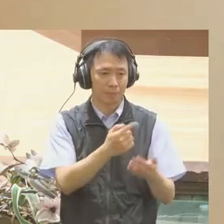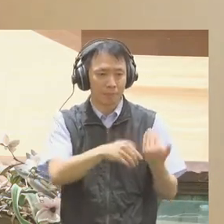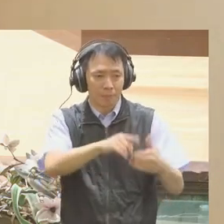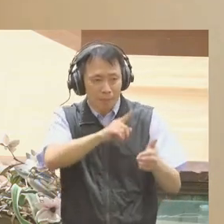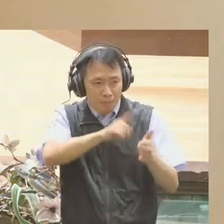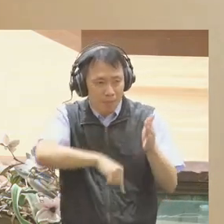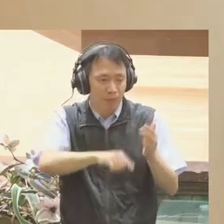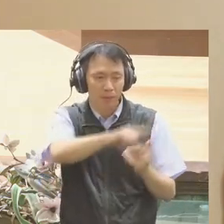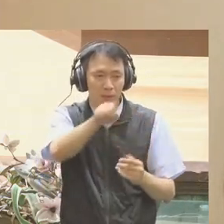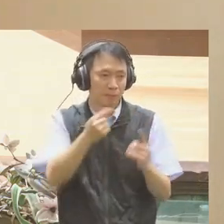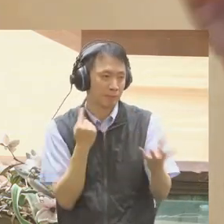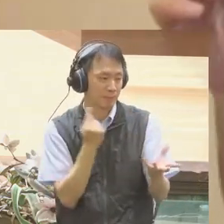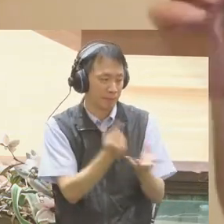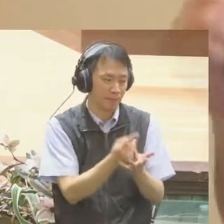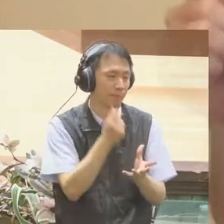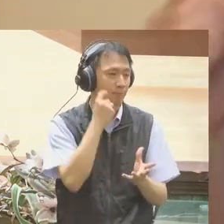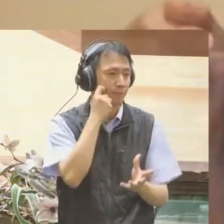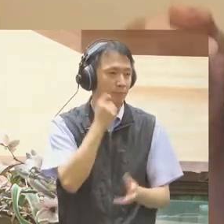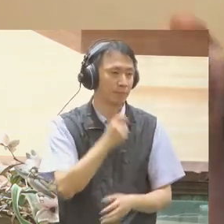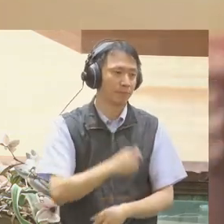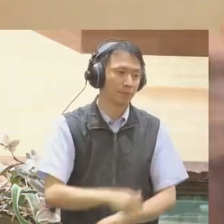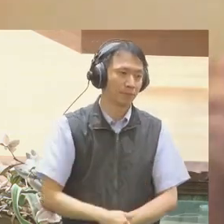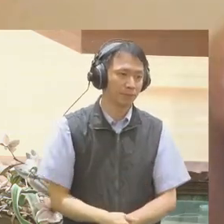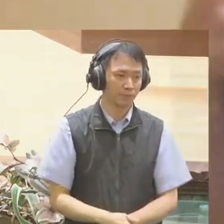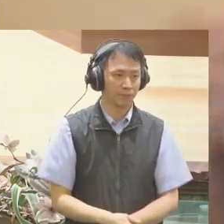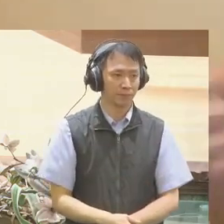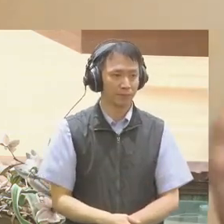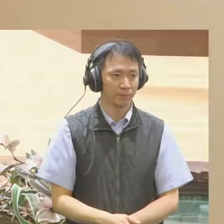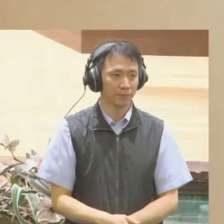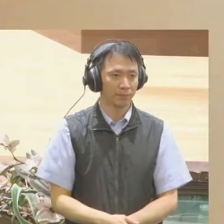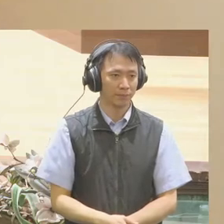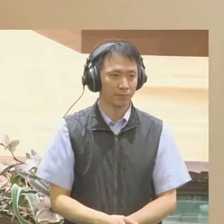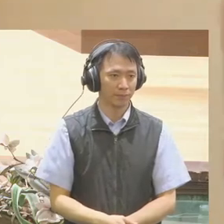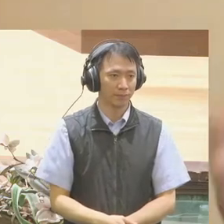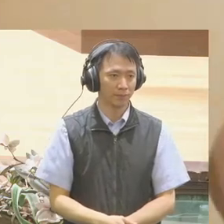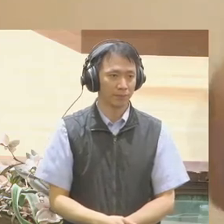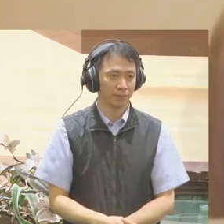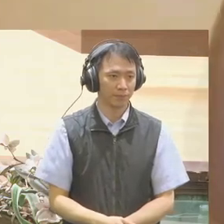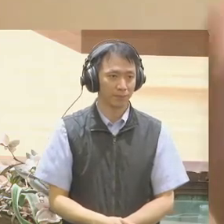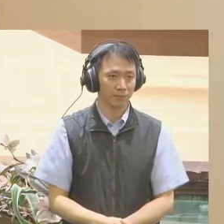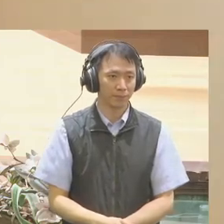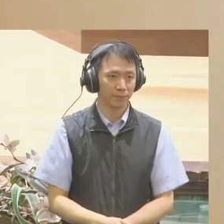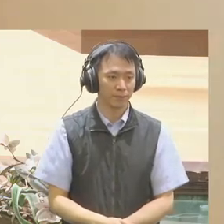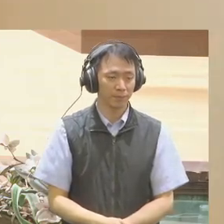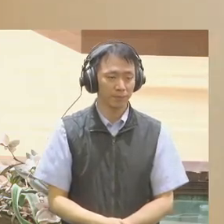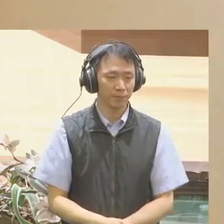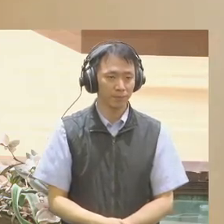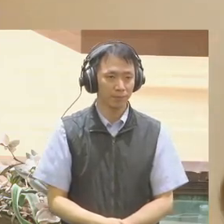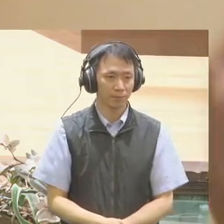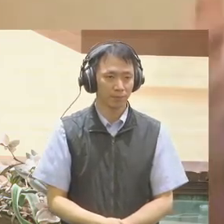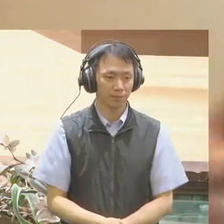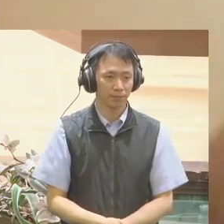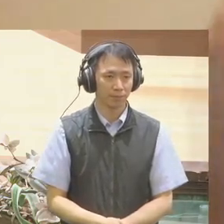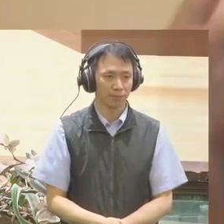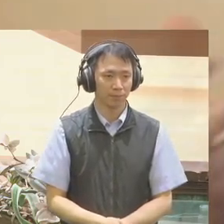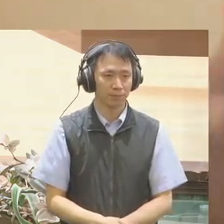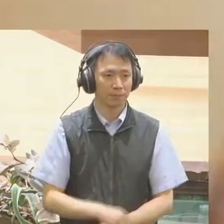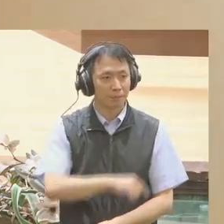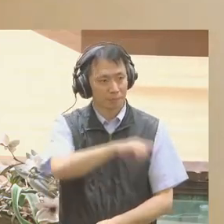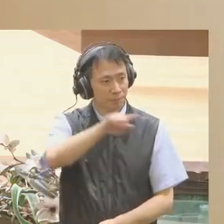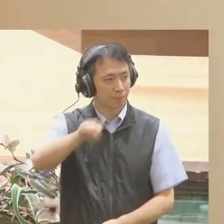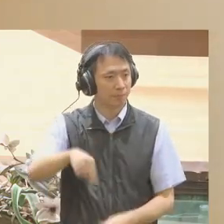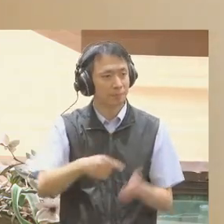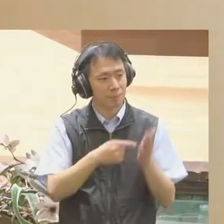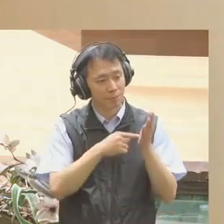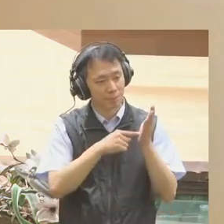We live along one political dimension because our categories for expressing ourselves and our tools for thinking